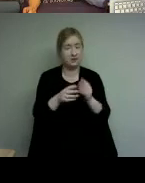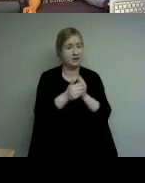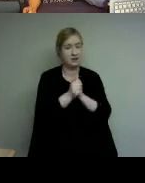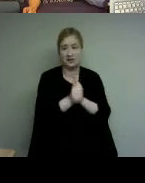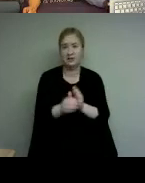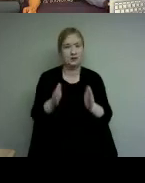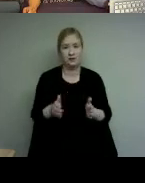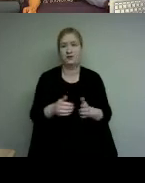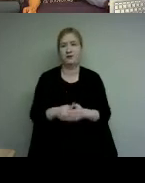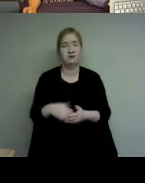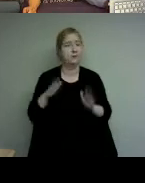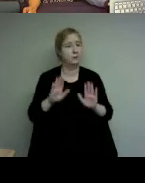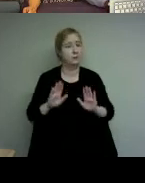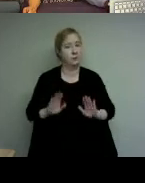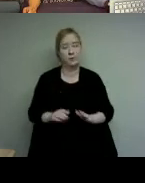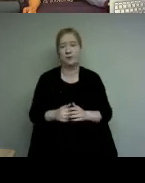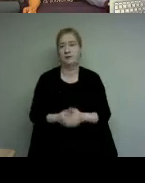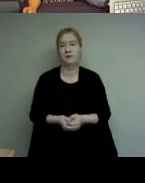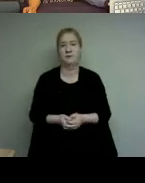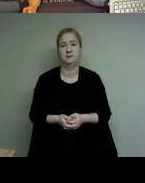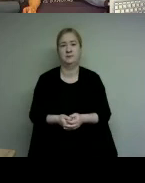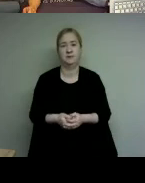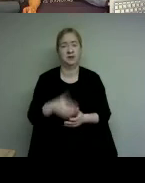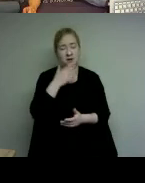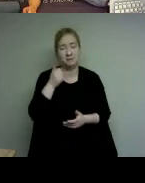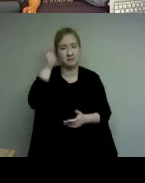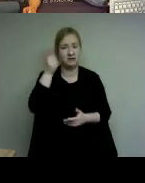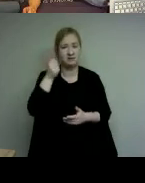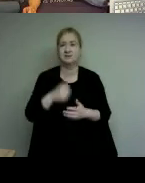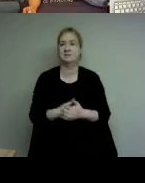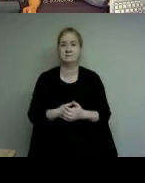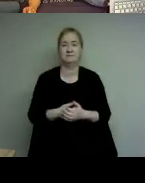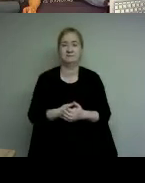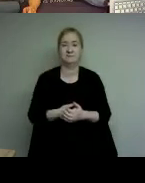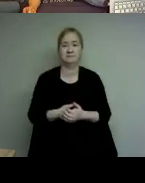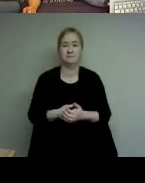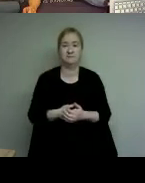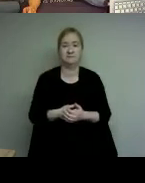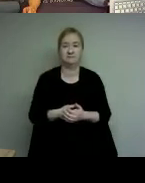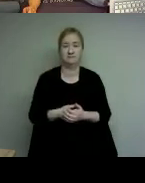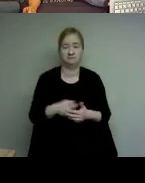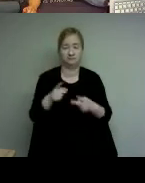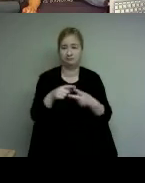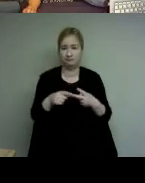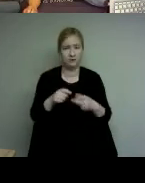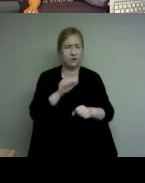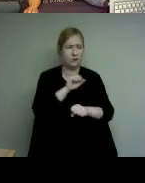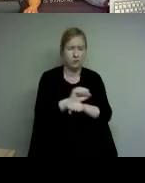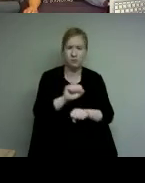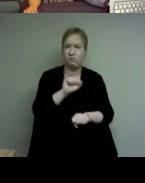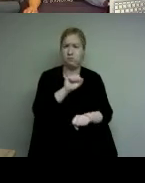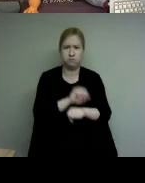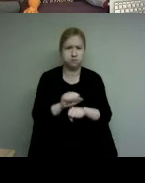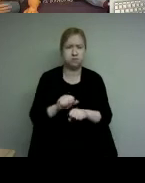or better to anyone anytime and anywhere their working contribution has been outstanding to